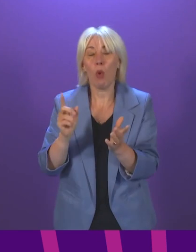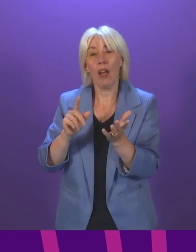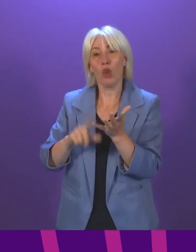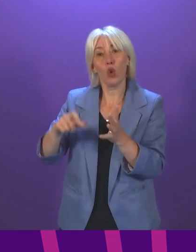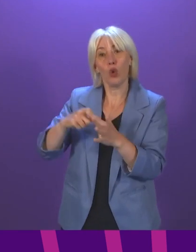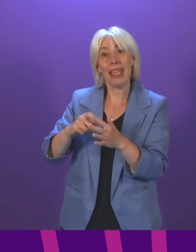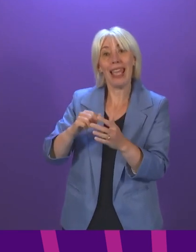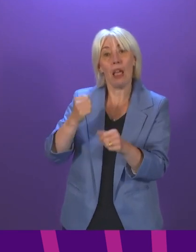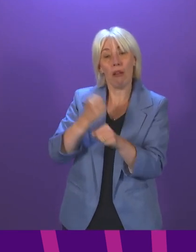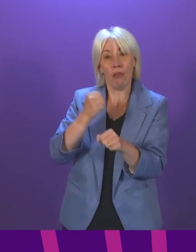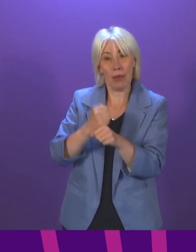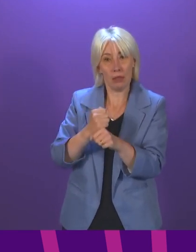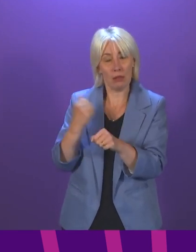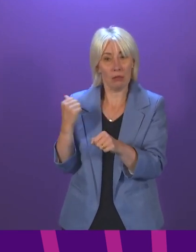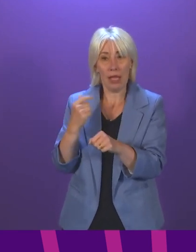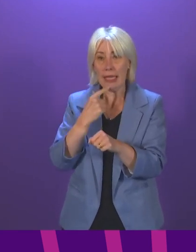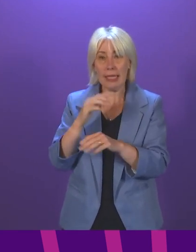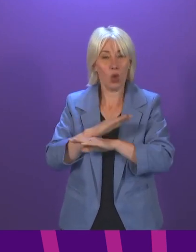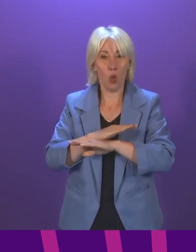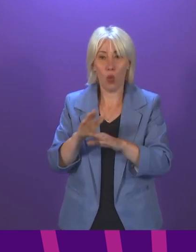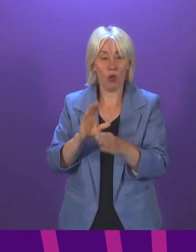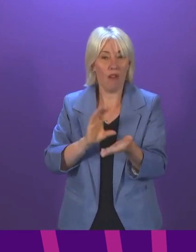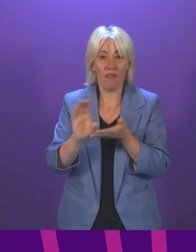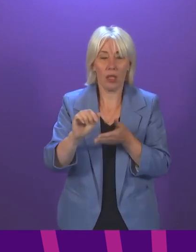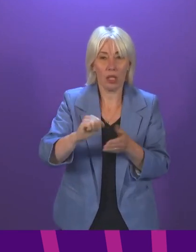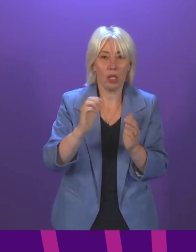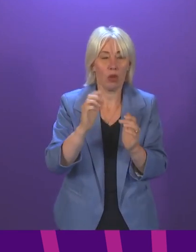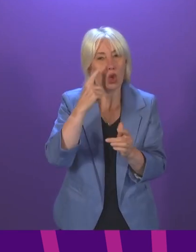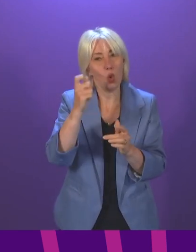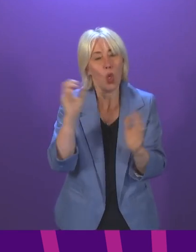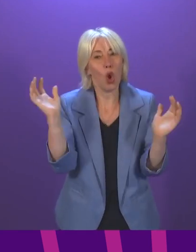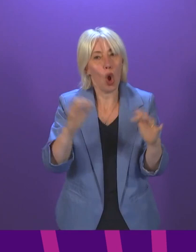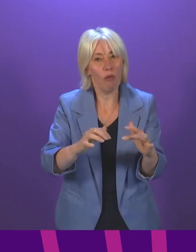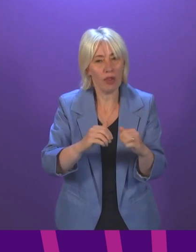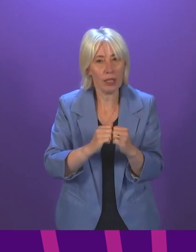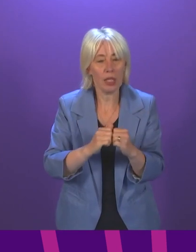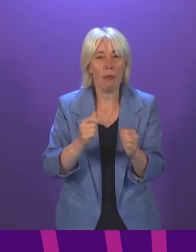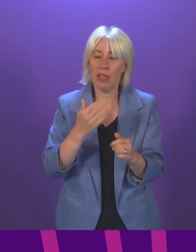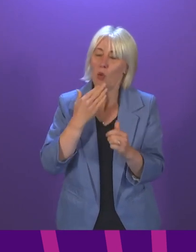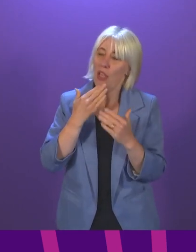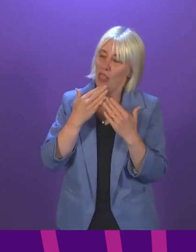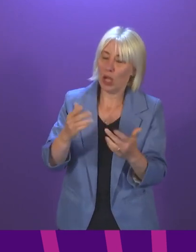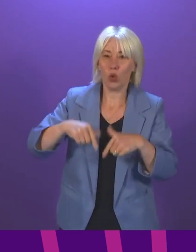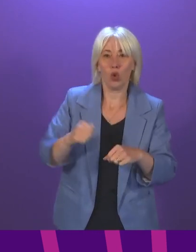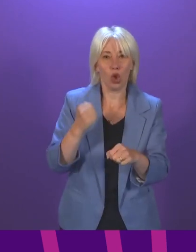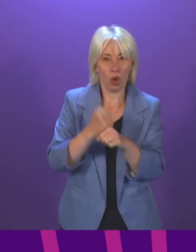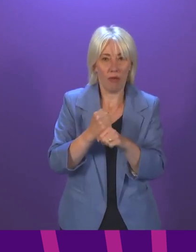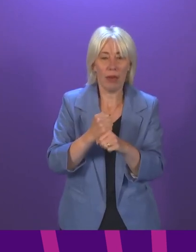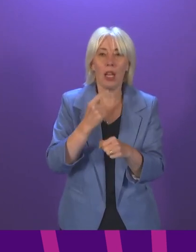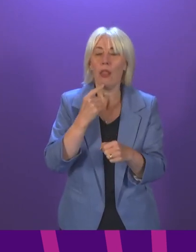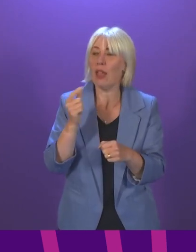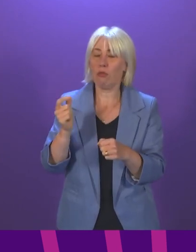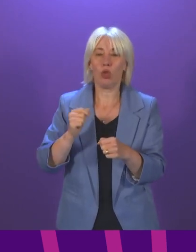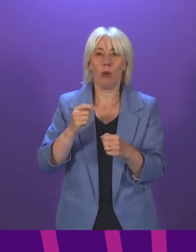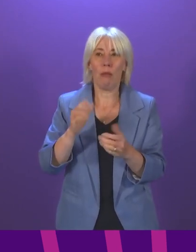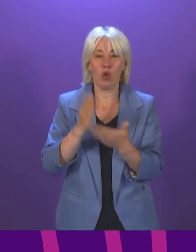regarding their decision not to fund the conference? And can I put on record my thanks that the Scottish Government has stepped in to ensure that the